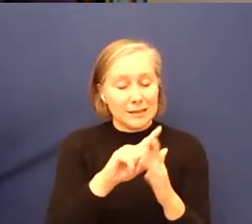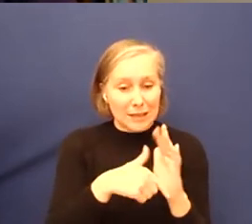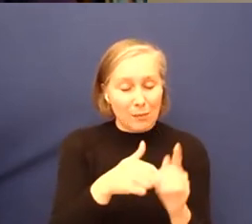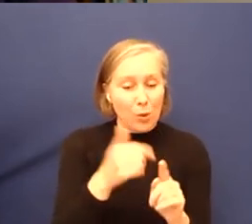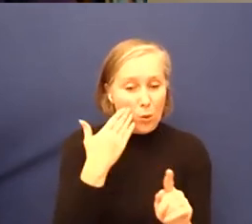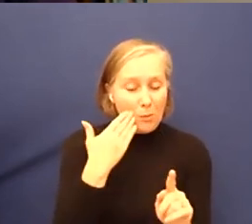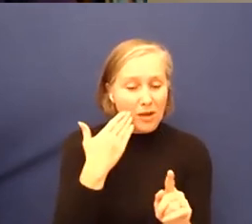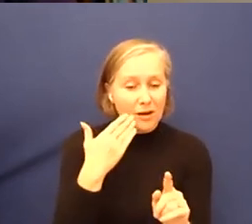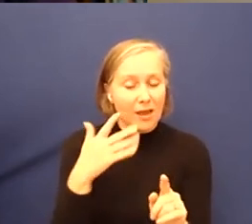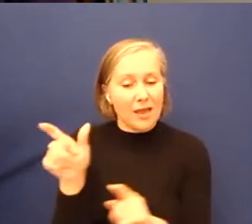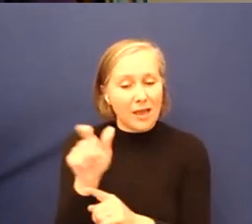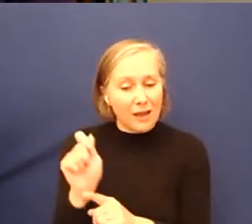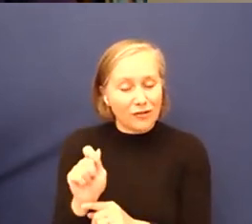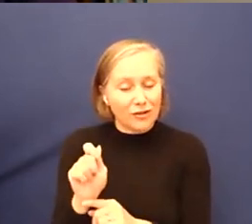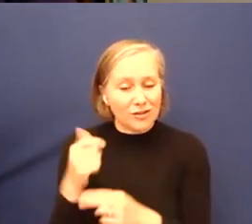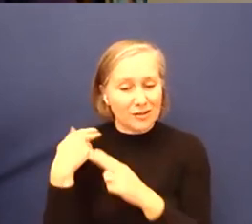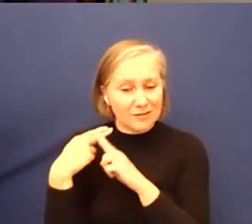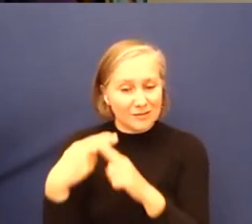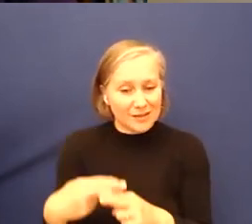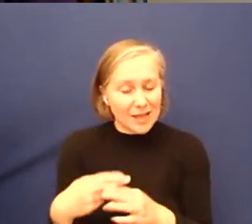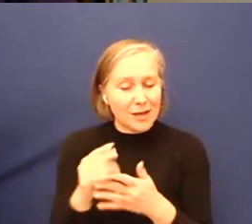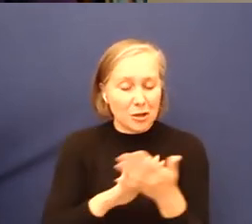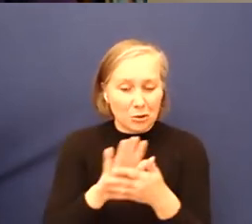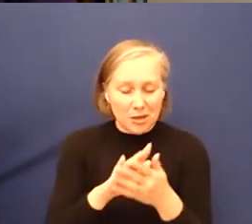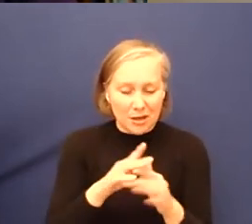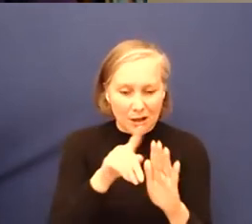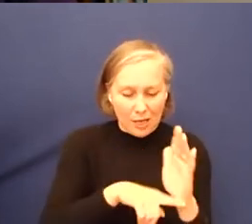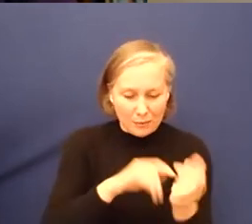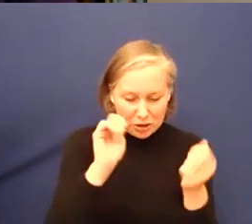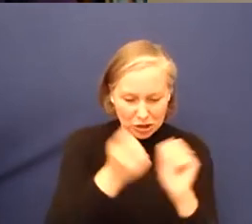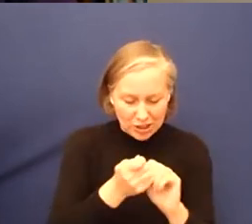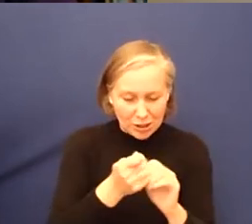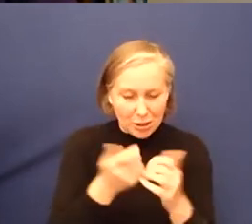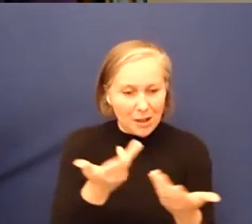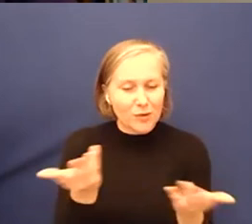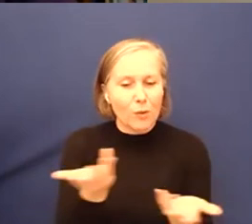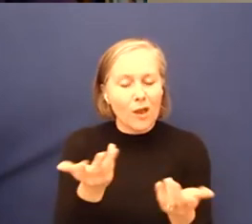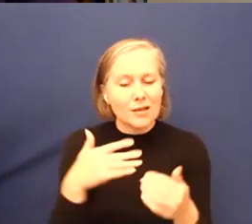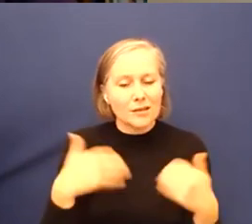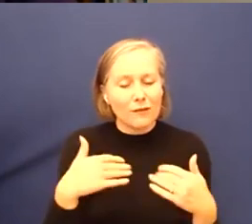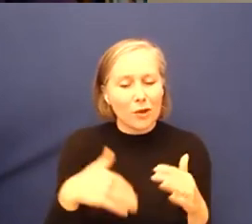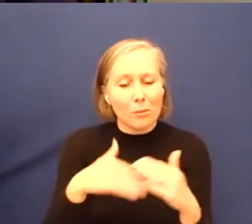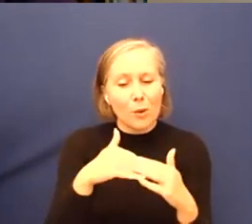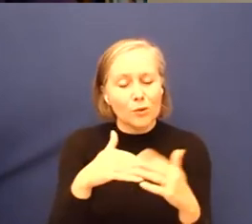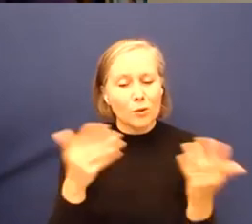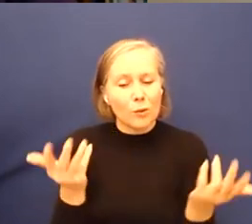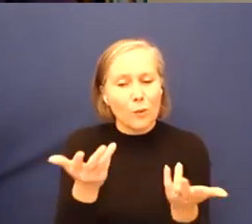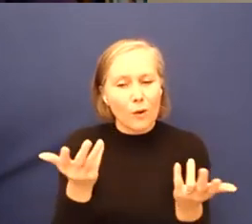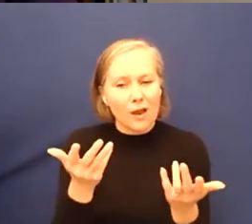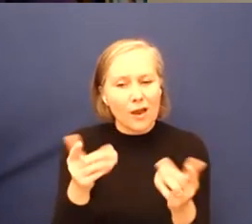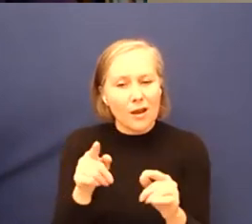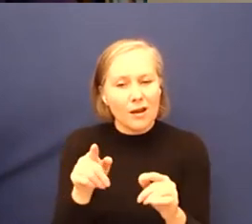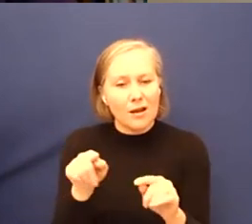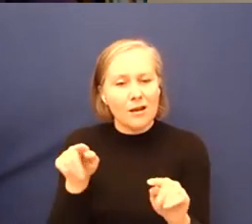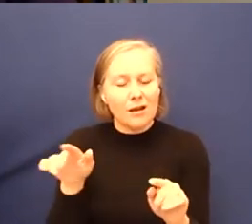the issue of climate change, the places that are suffering the most, those places that are